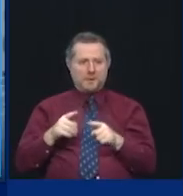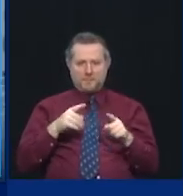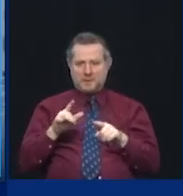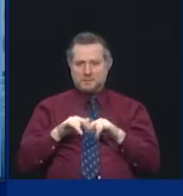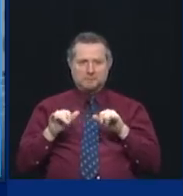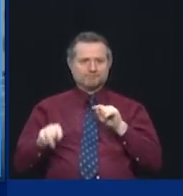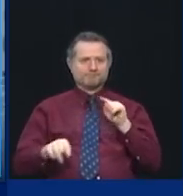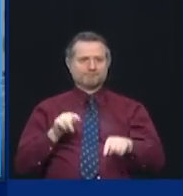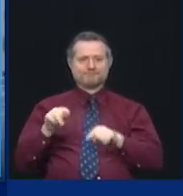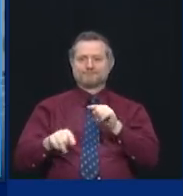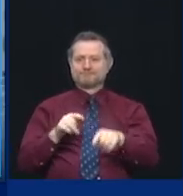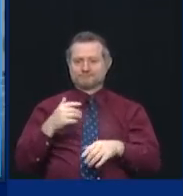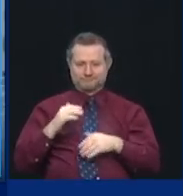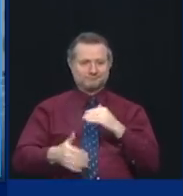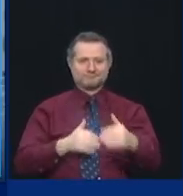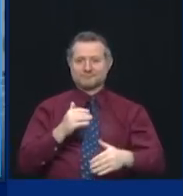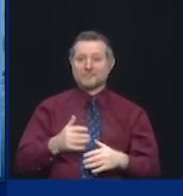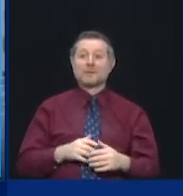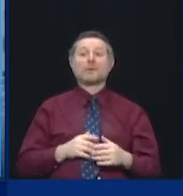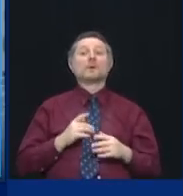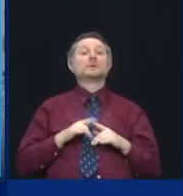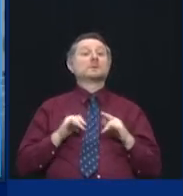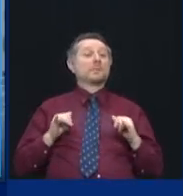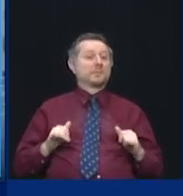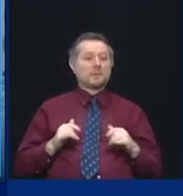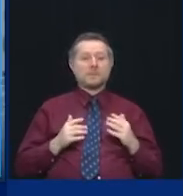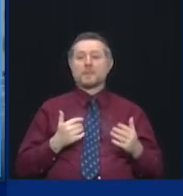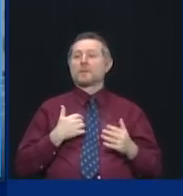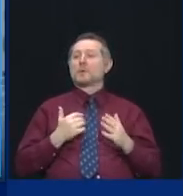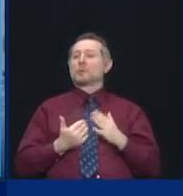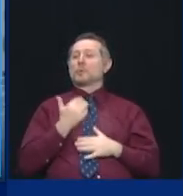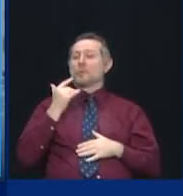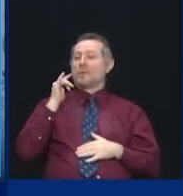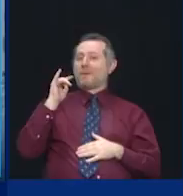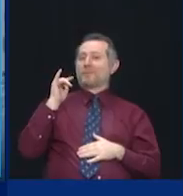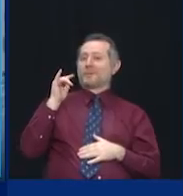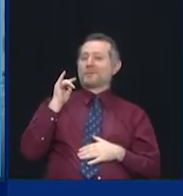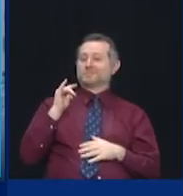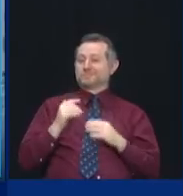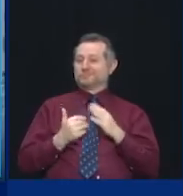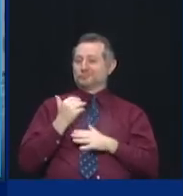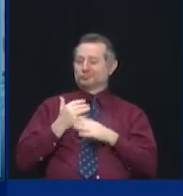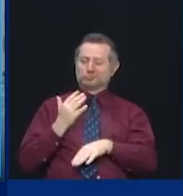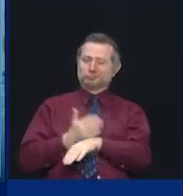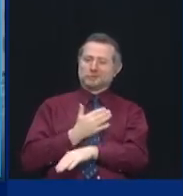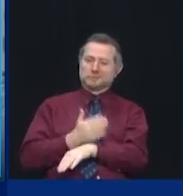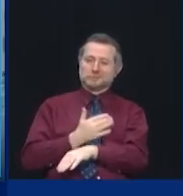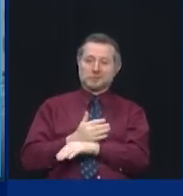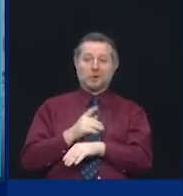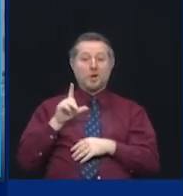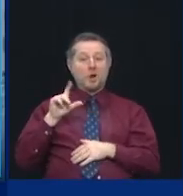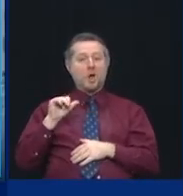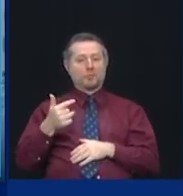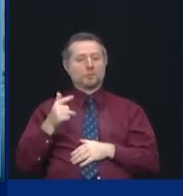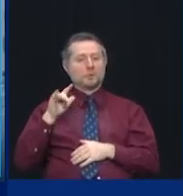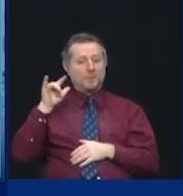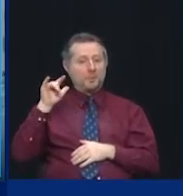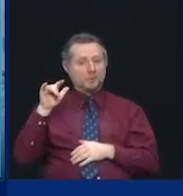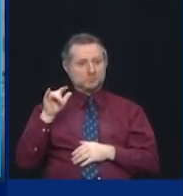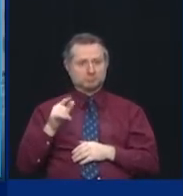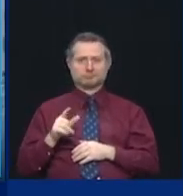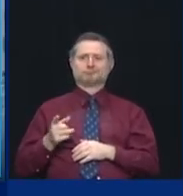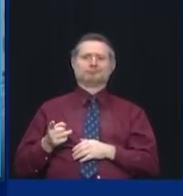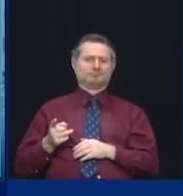going to be accelerating our new airport construction. We're going to have LaGuardia Airport, first new airport in the United States of